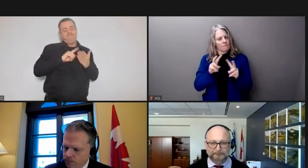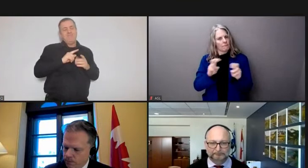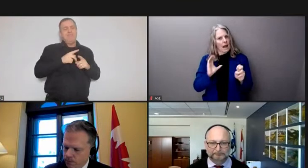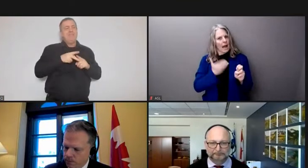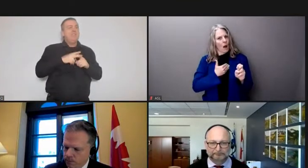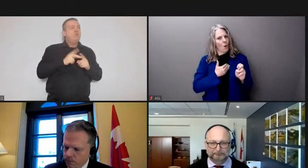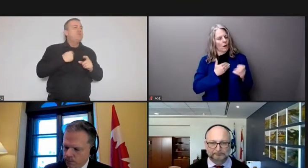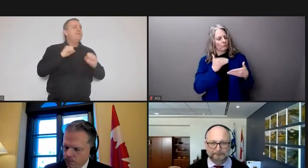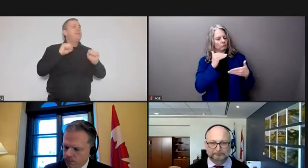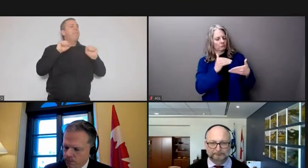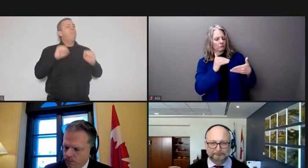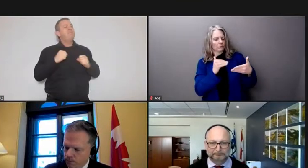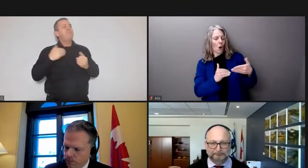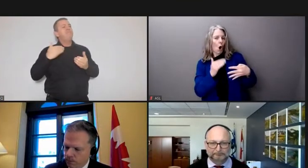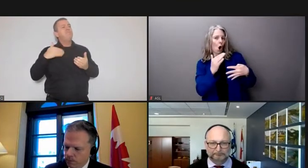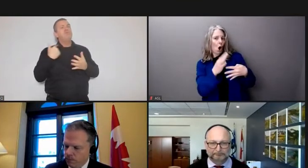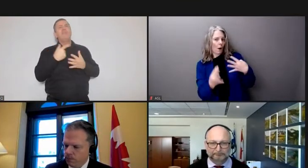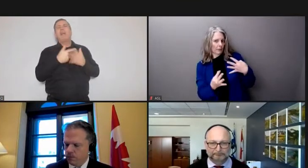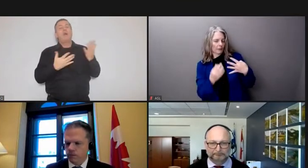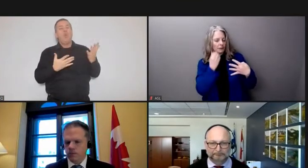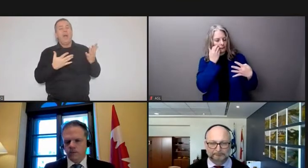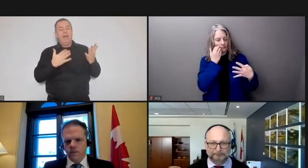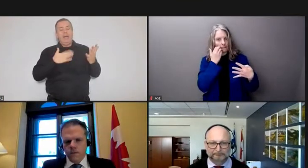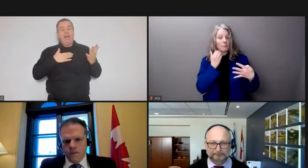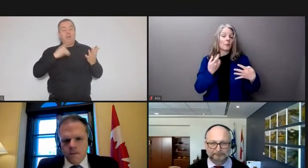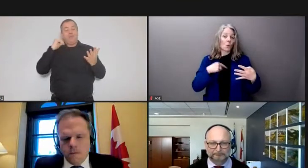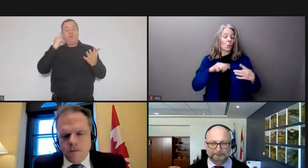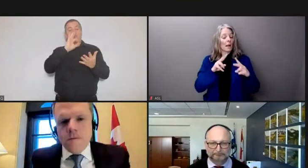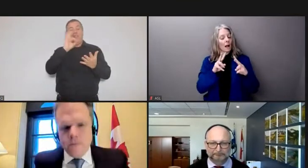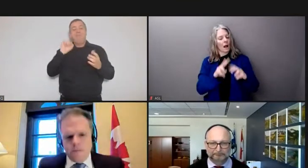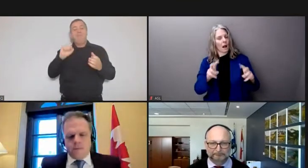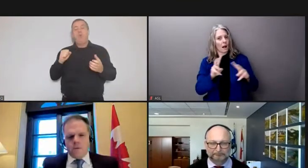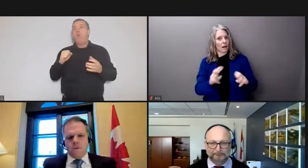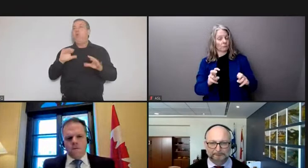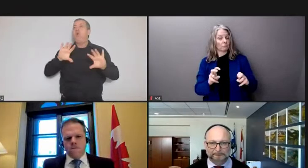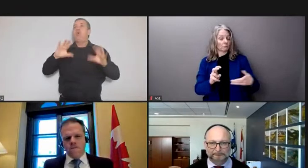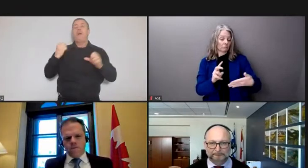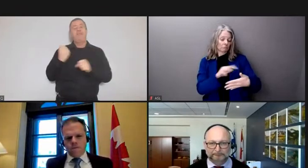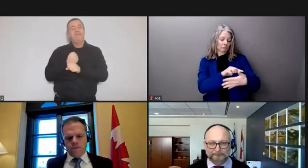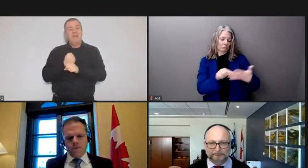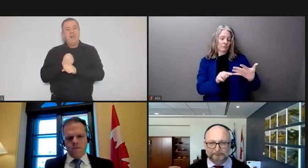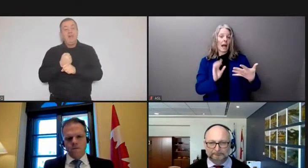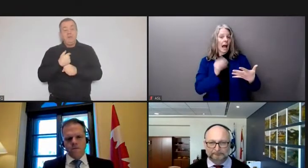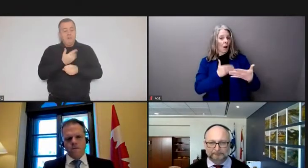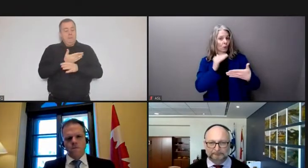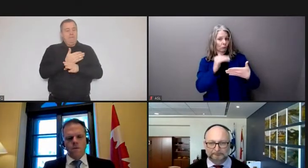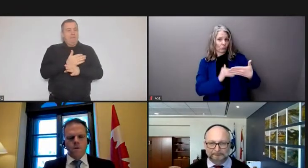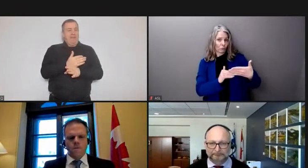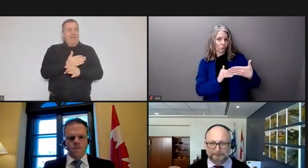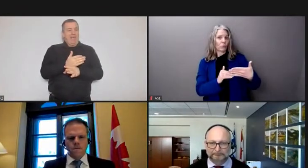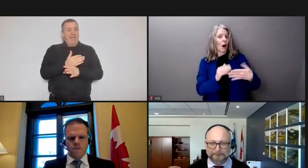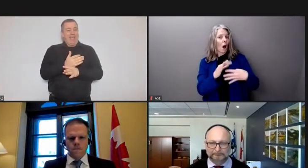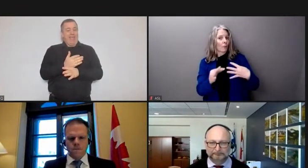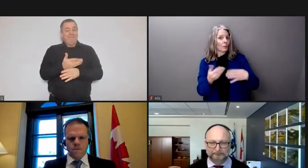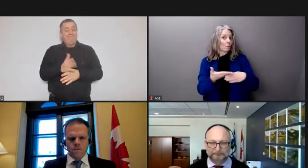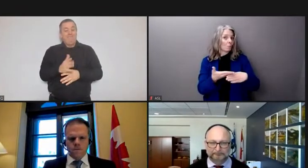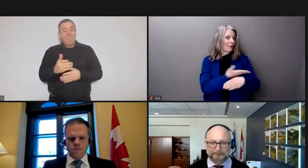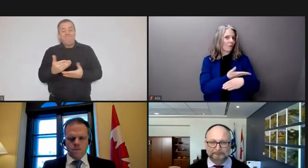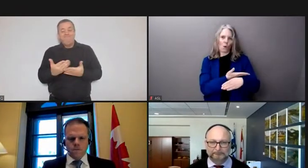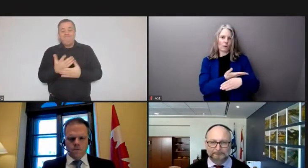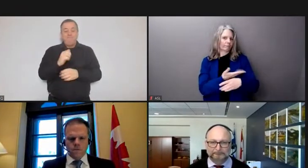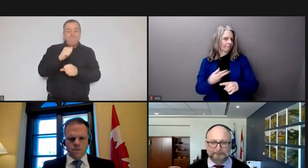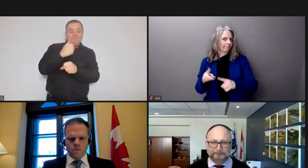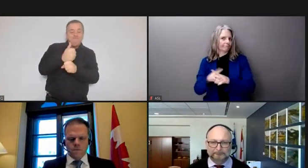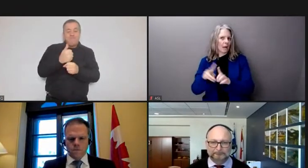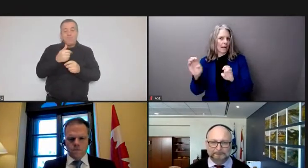federal government and we used all the tools that we had prior to the invocation of the emergencies